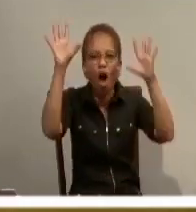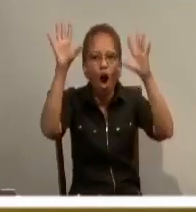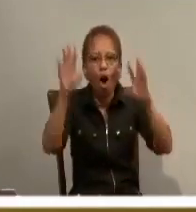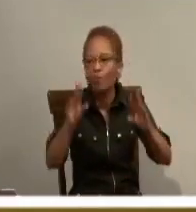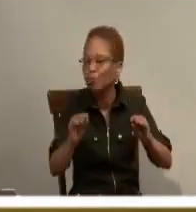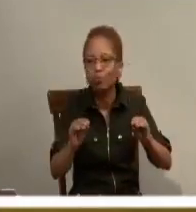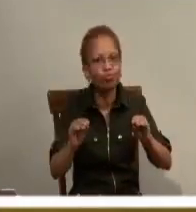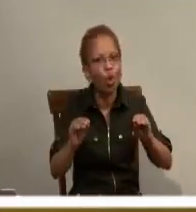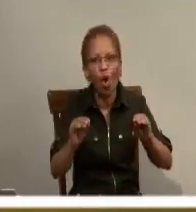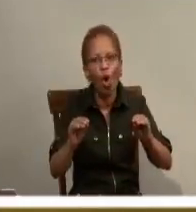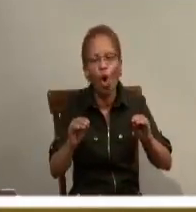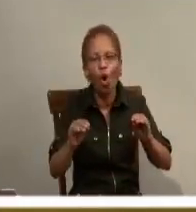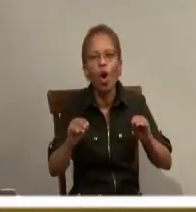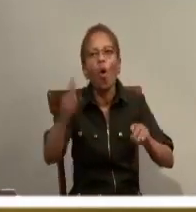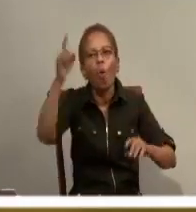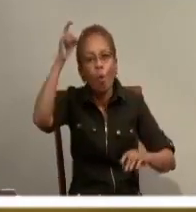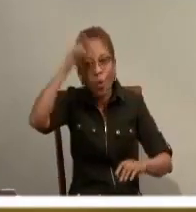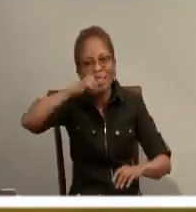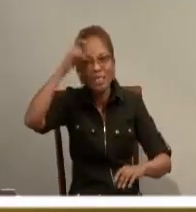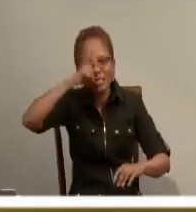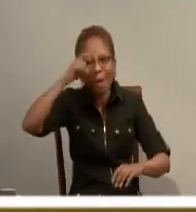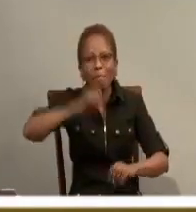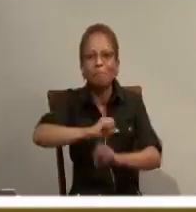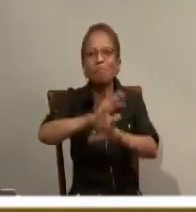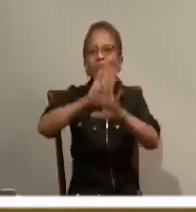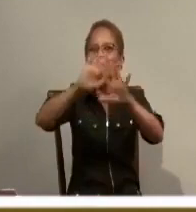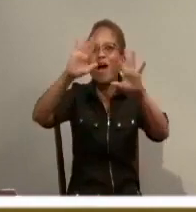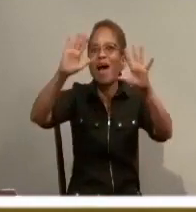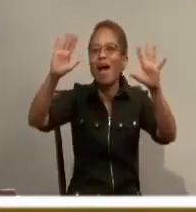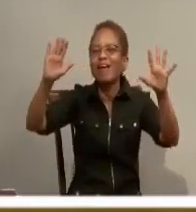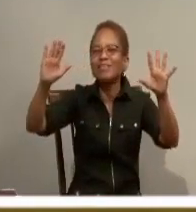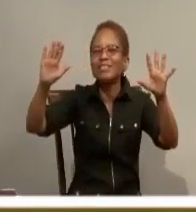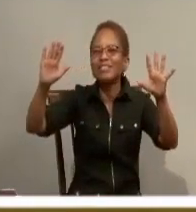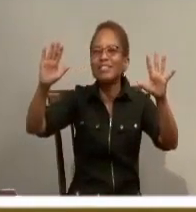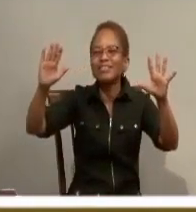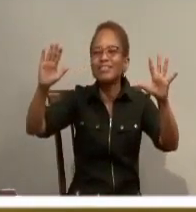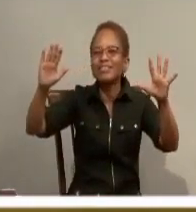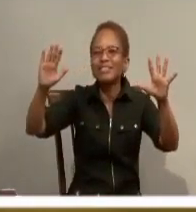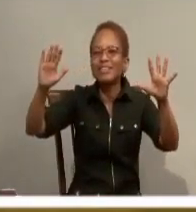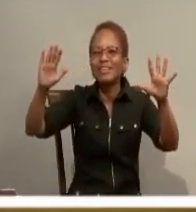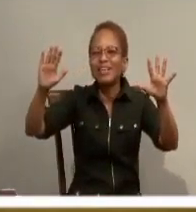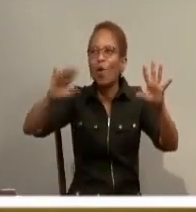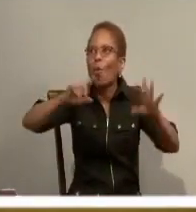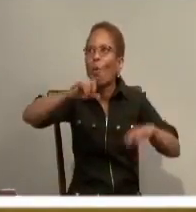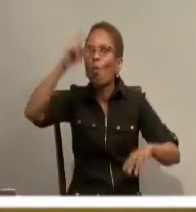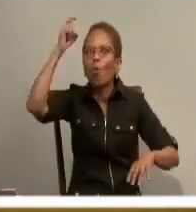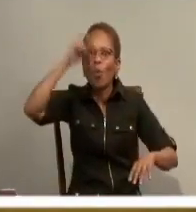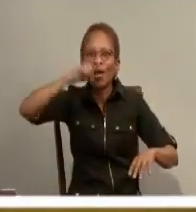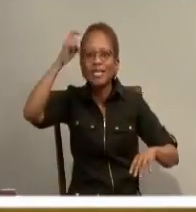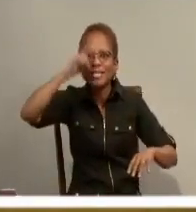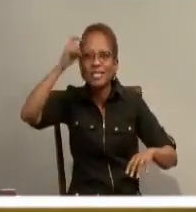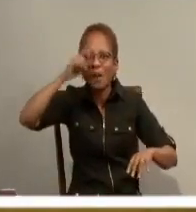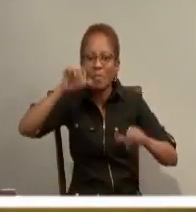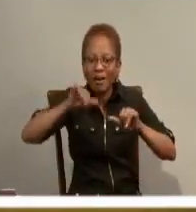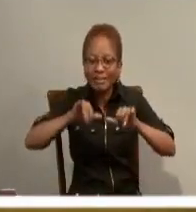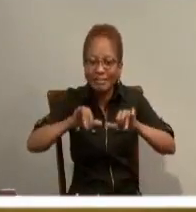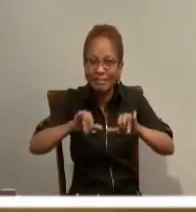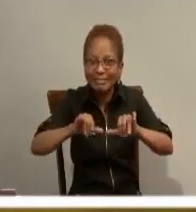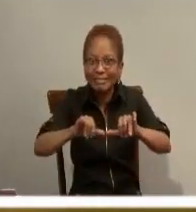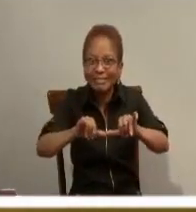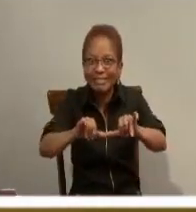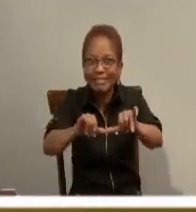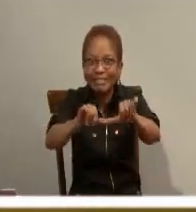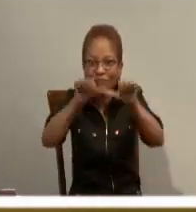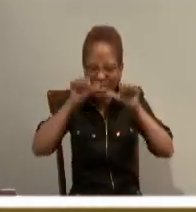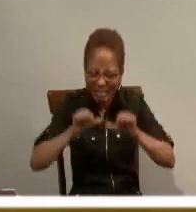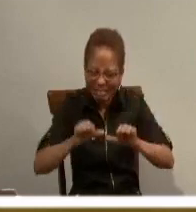That's where it starts. In other words, the light of wisdom does not go out. The light of wisdom does not